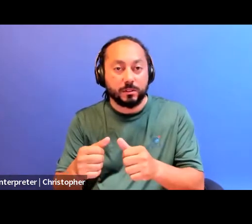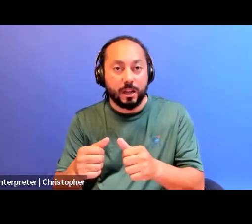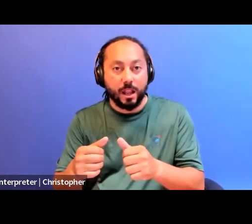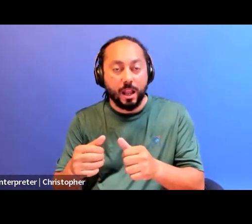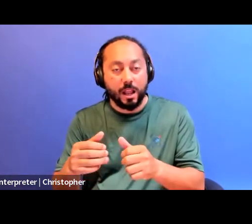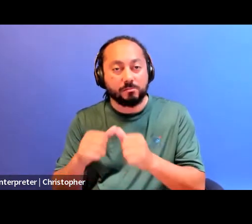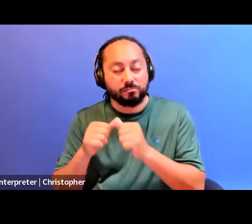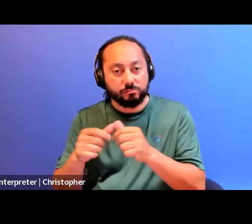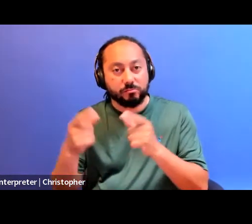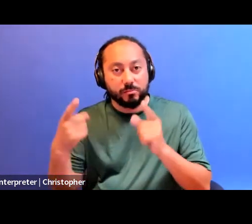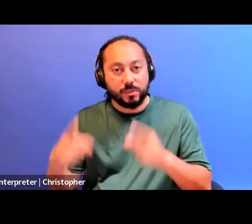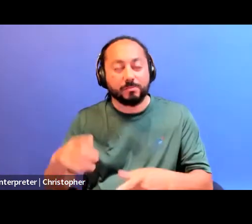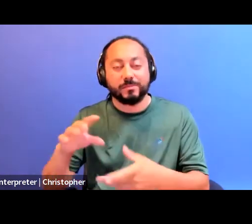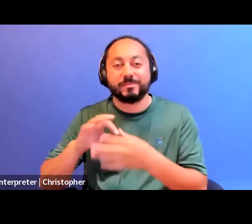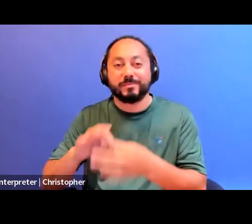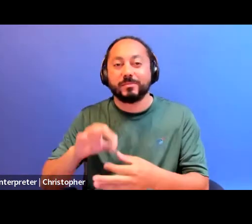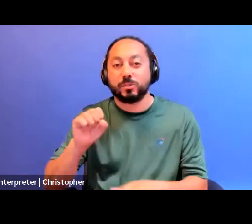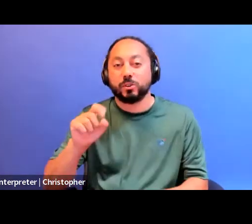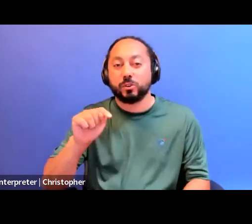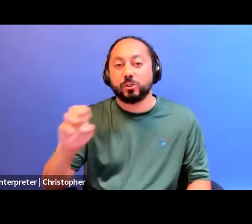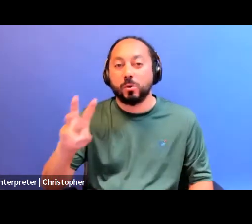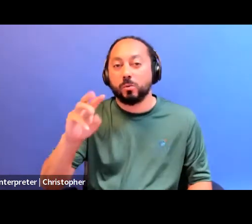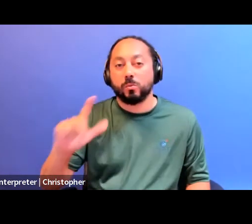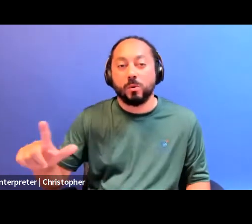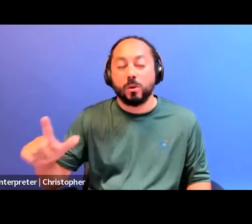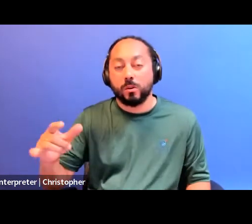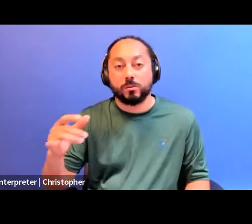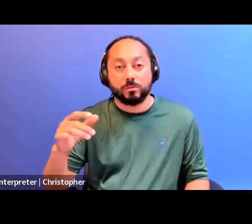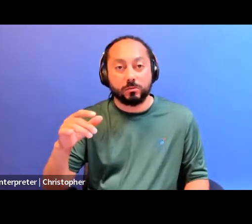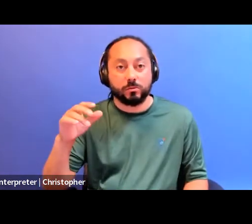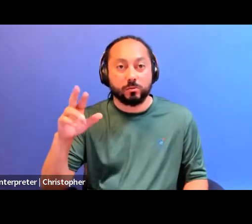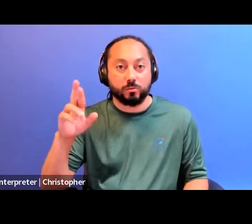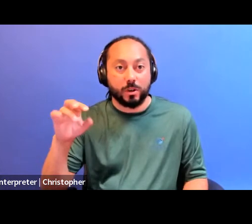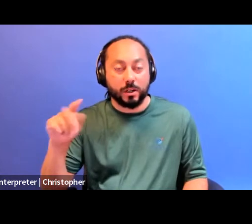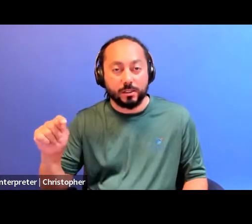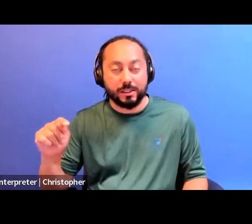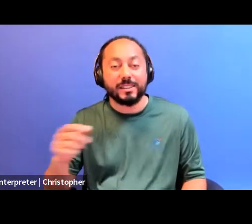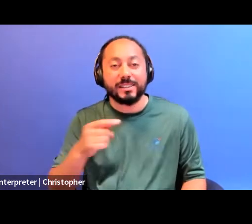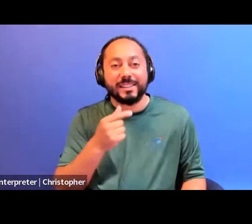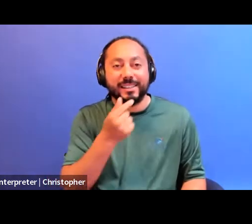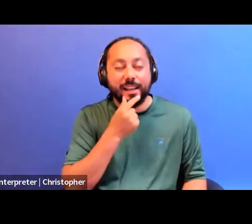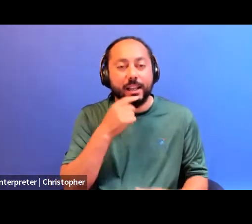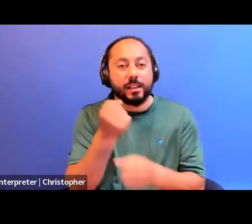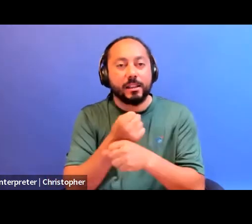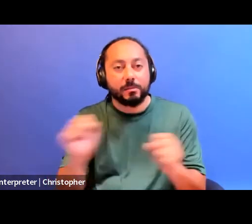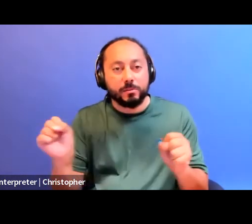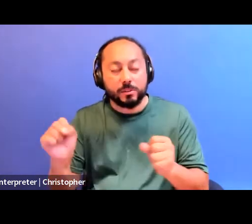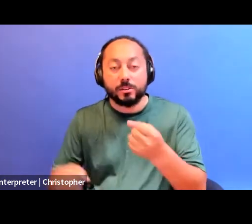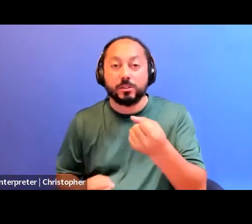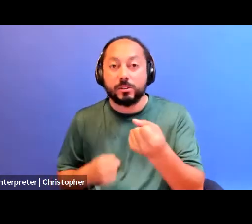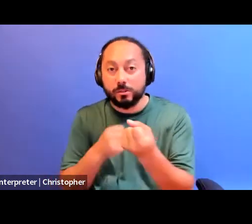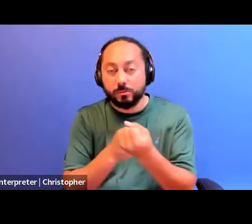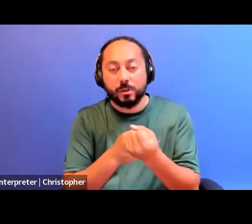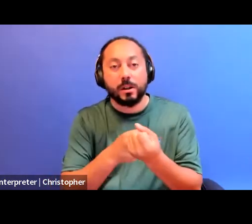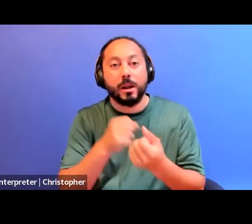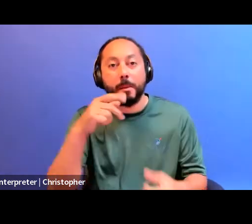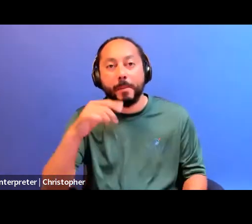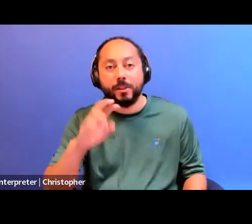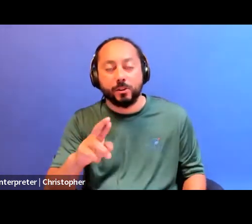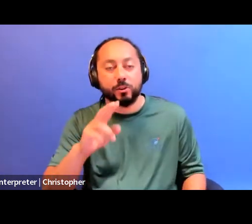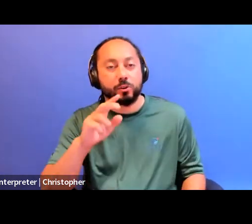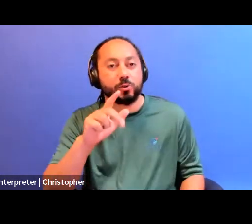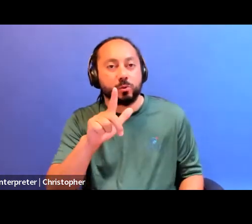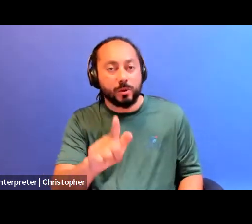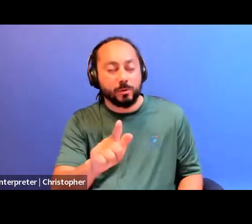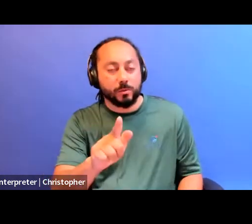around the Stonewall riots were actually gay liberation organizers in support of the Panther 21 of Afeni Shakur and Joan Byrd and against